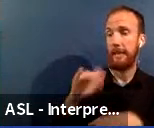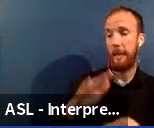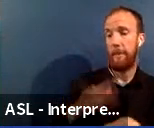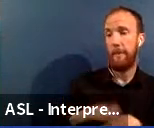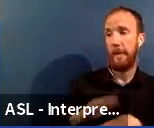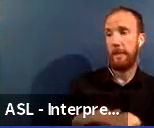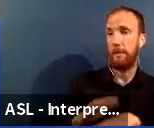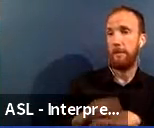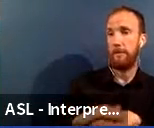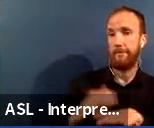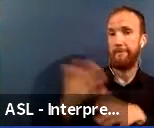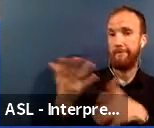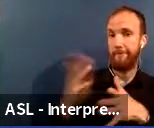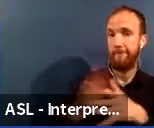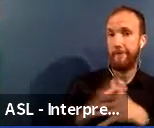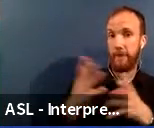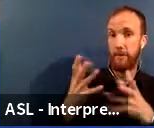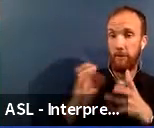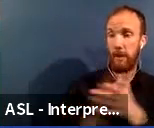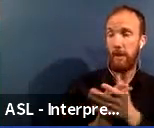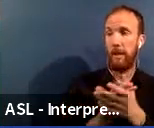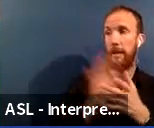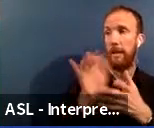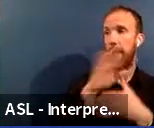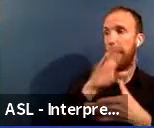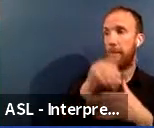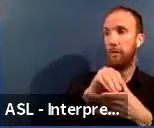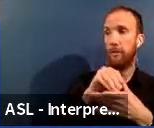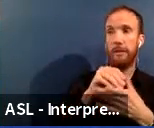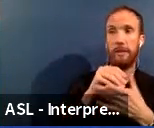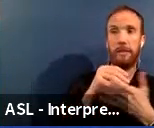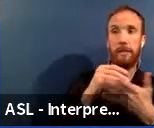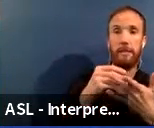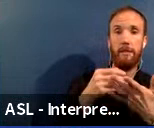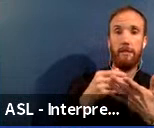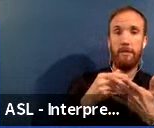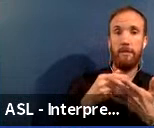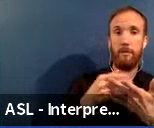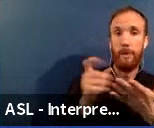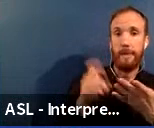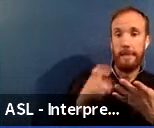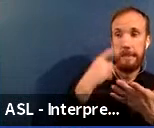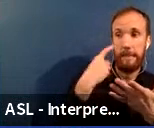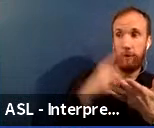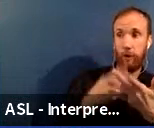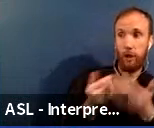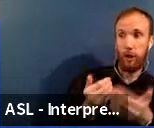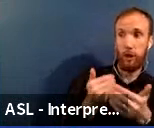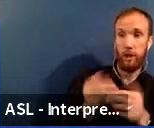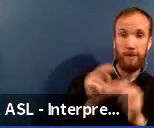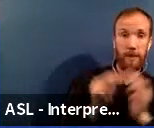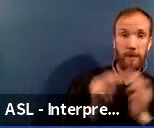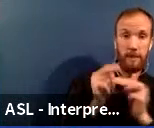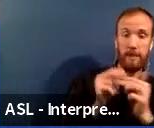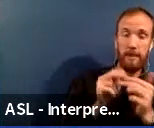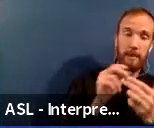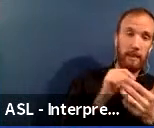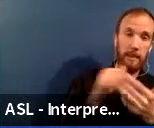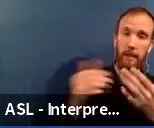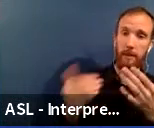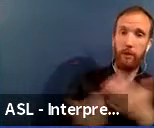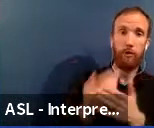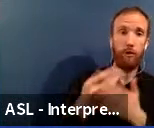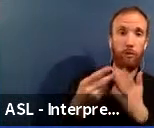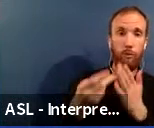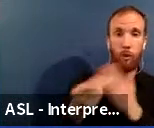Um, that includes the, the needs of the existing spaces only. Um, and just so it does not include any new programming, uh,